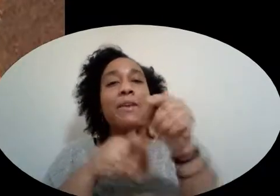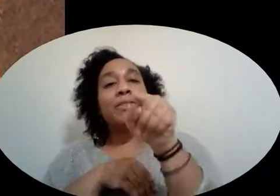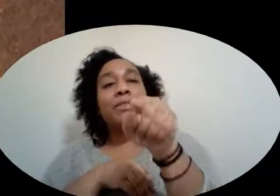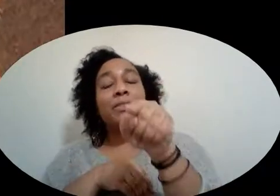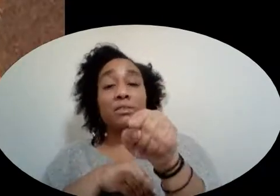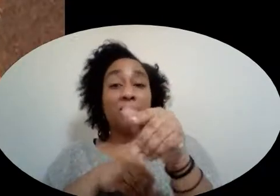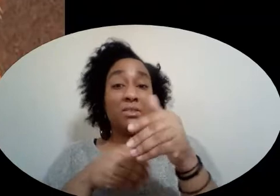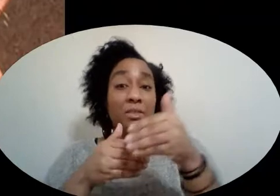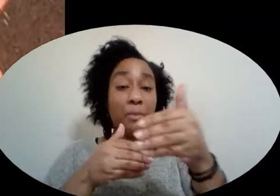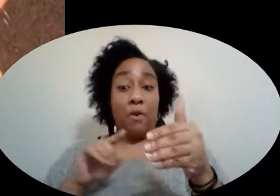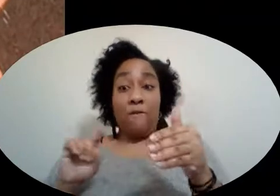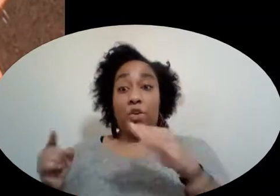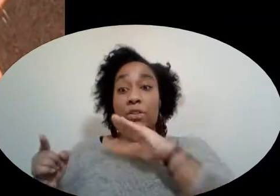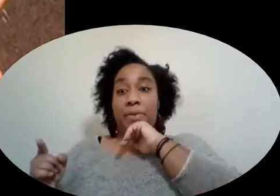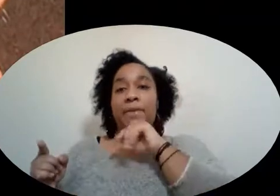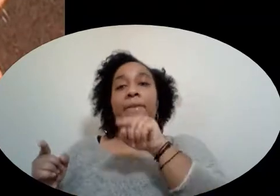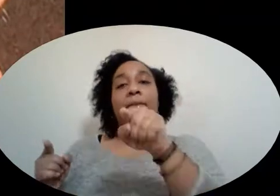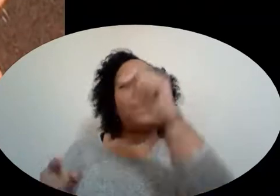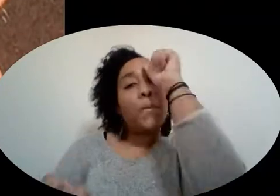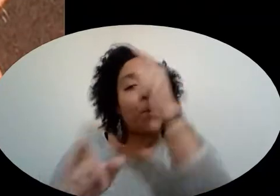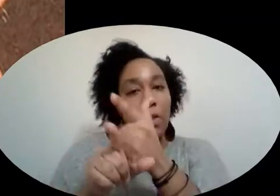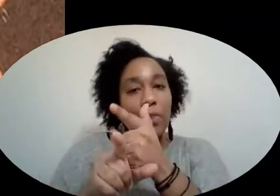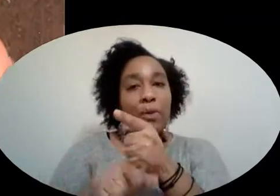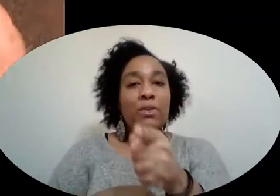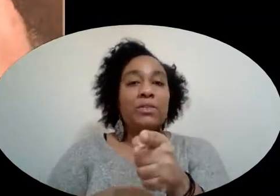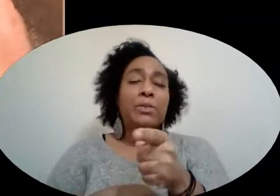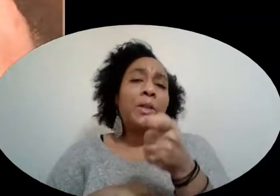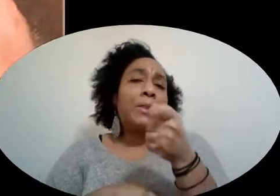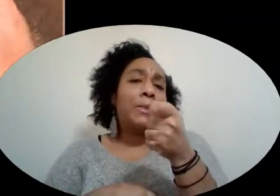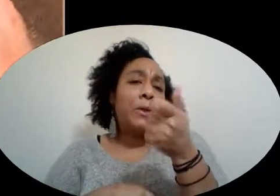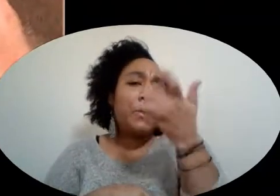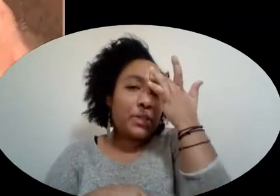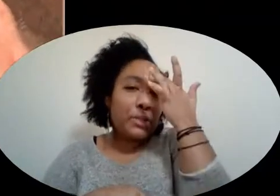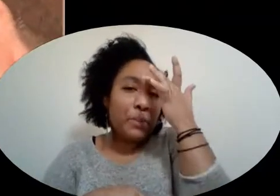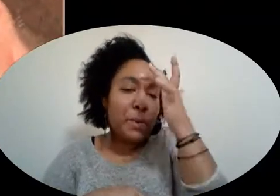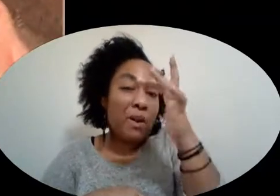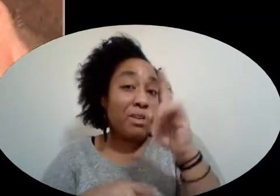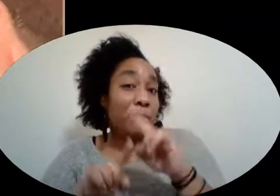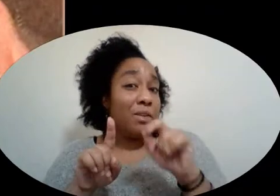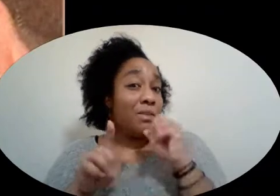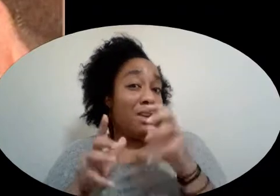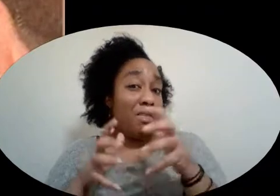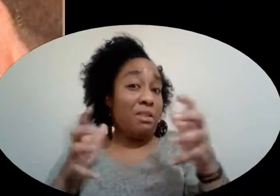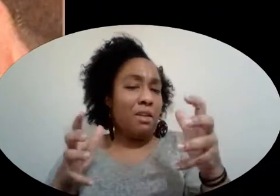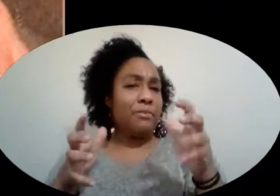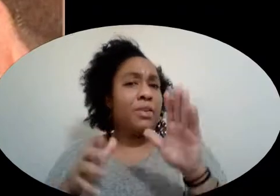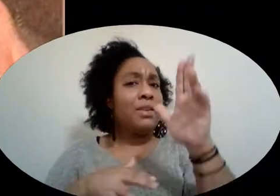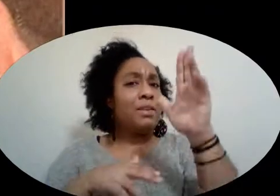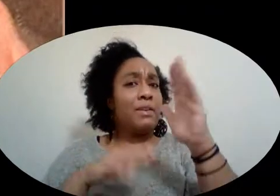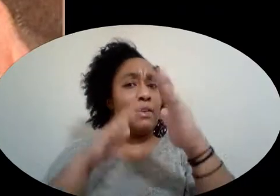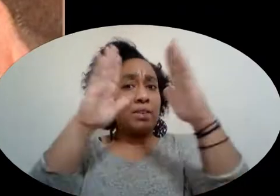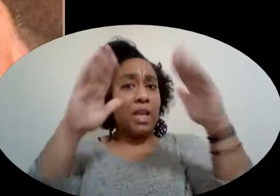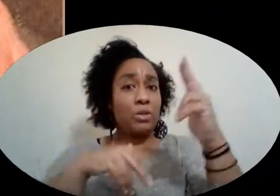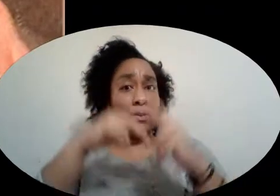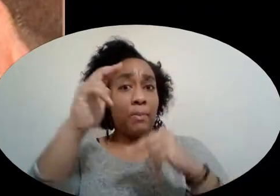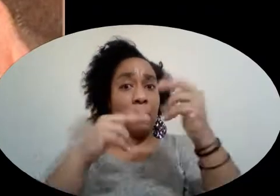This neighbor was the first little pig's brother He was a little smarter But not much He had built his